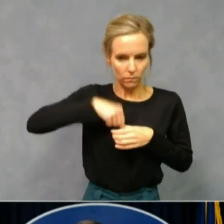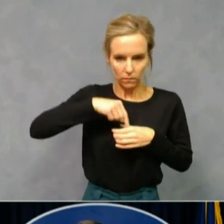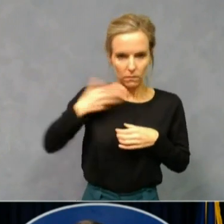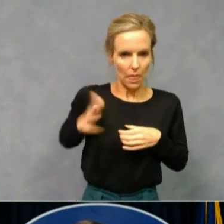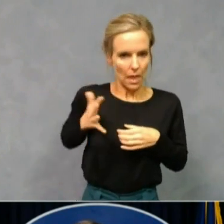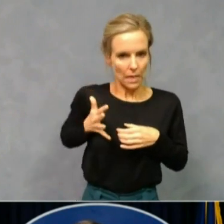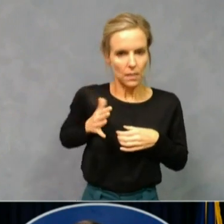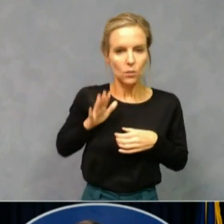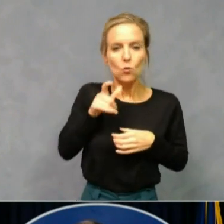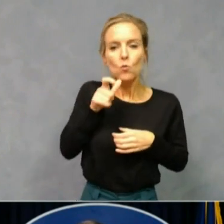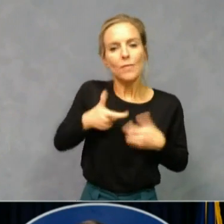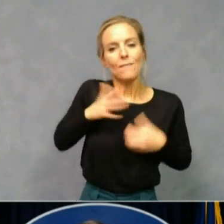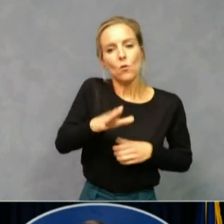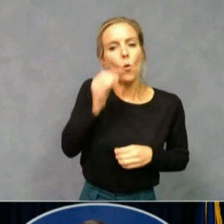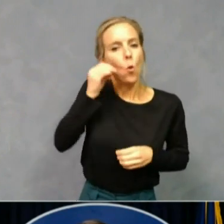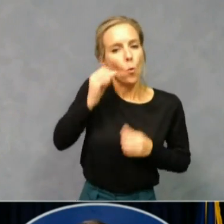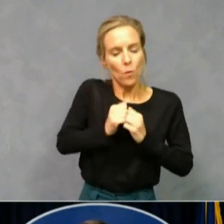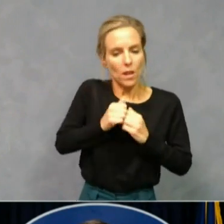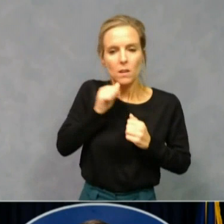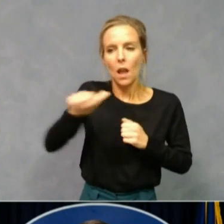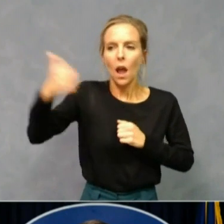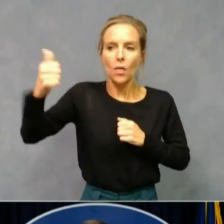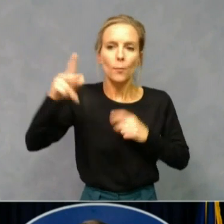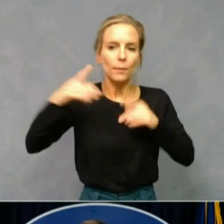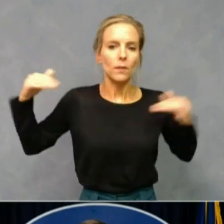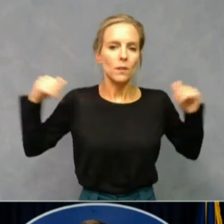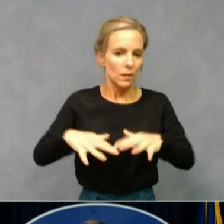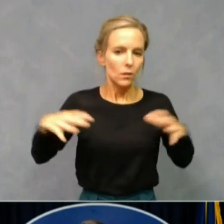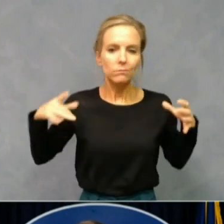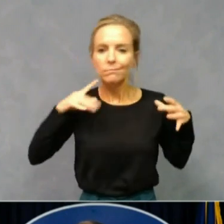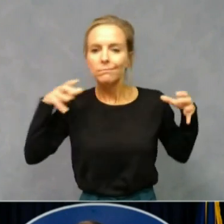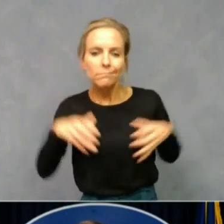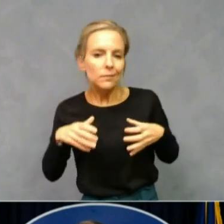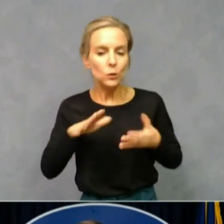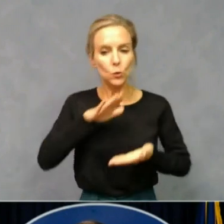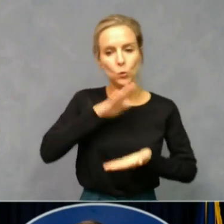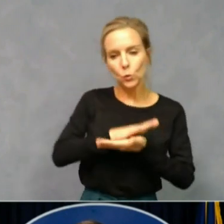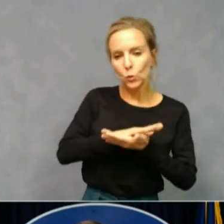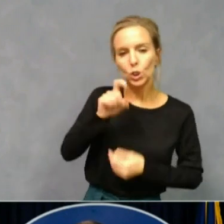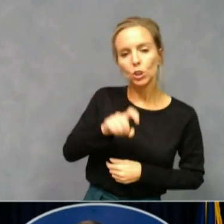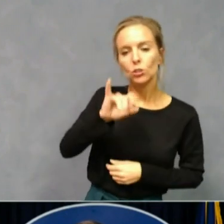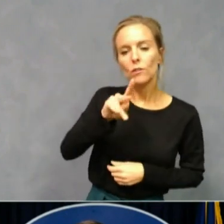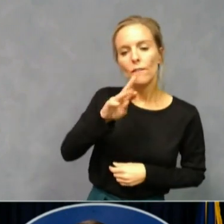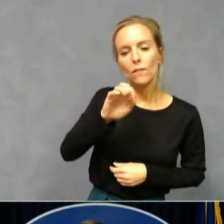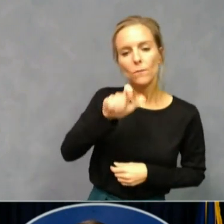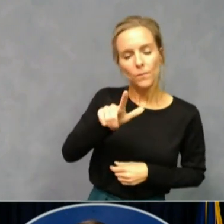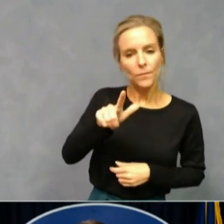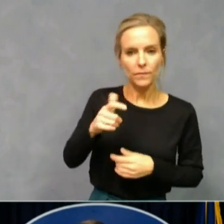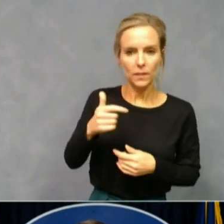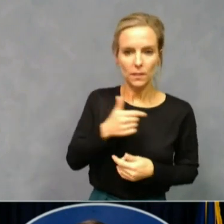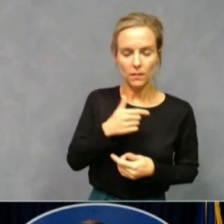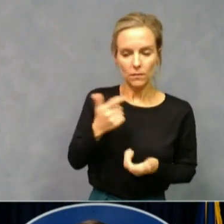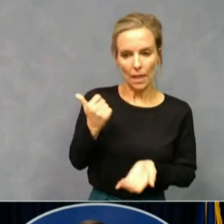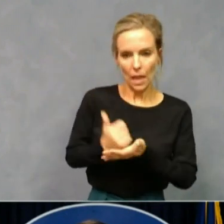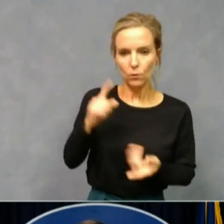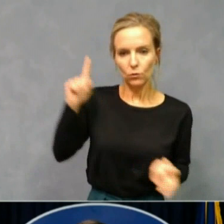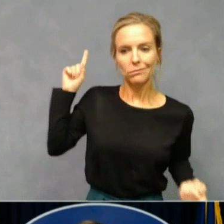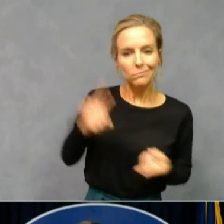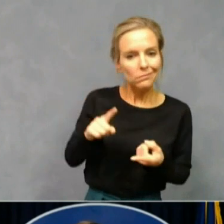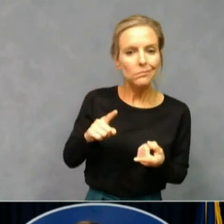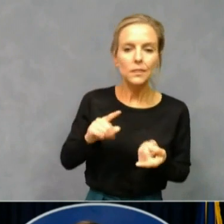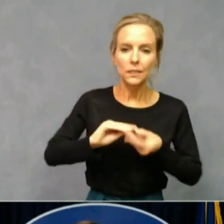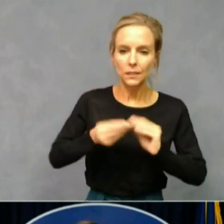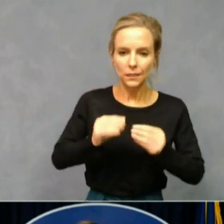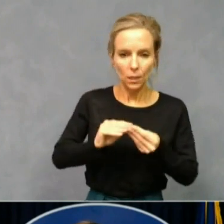Monday. School should be virtual to help us tamp down the overall number of cases.